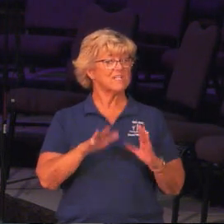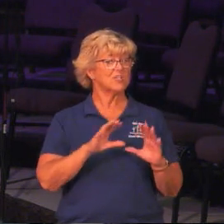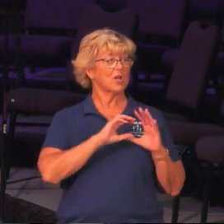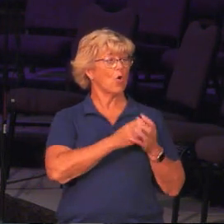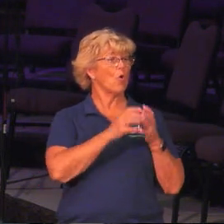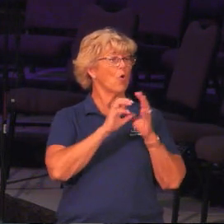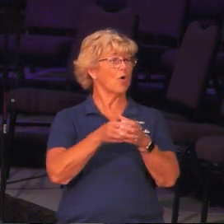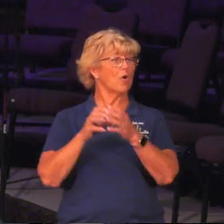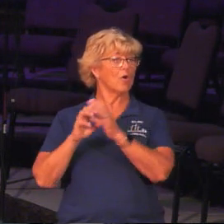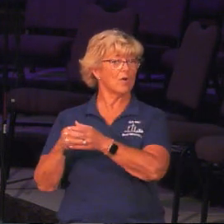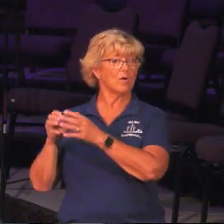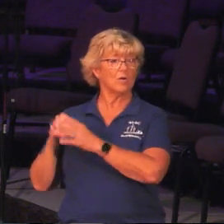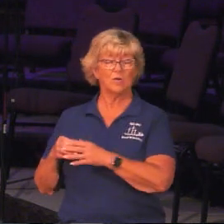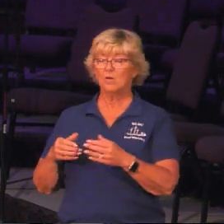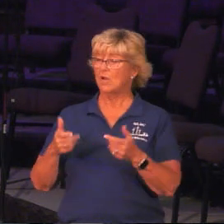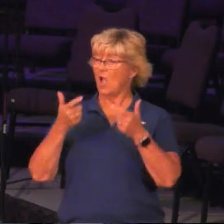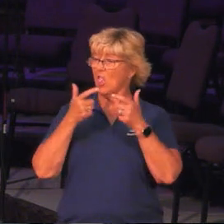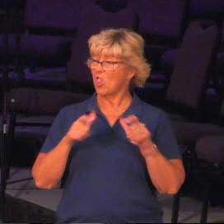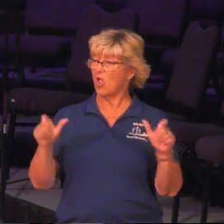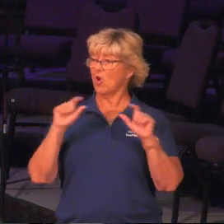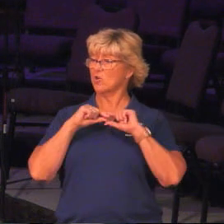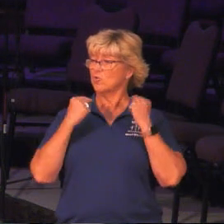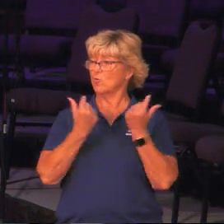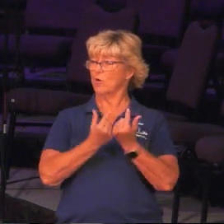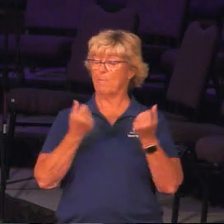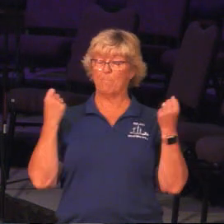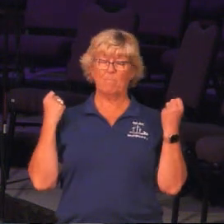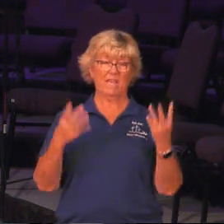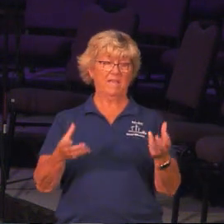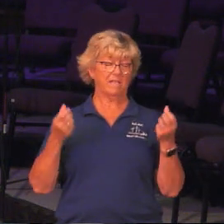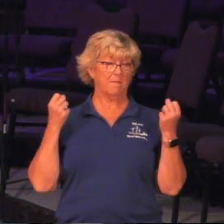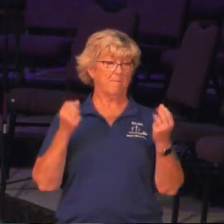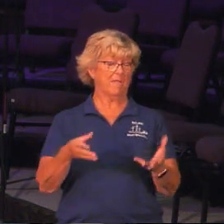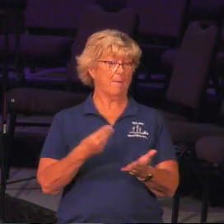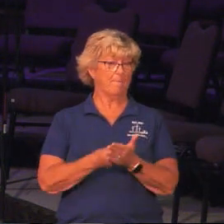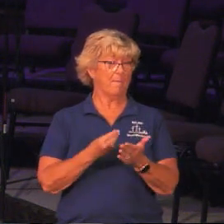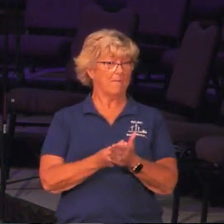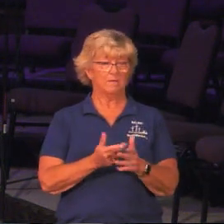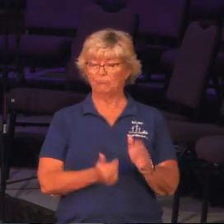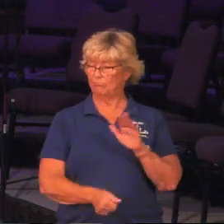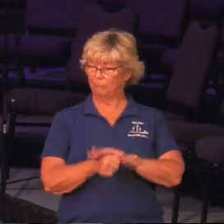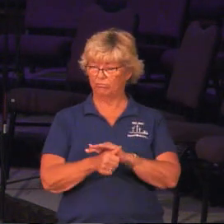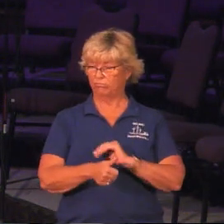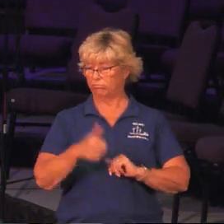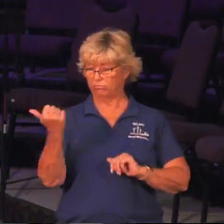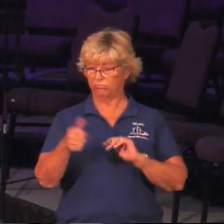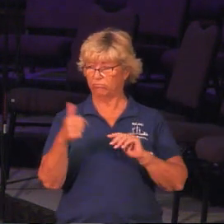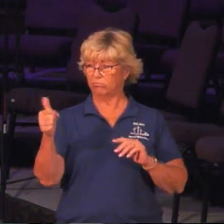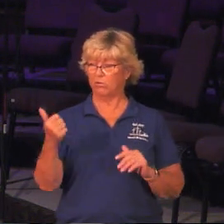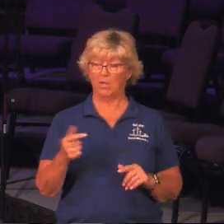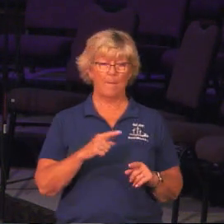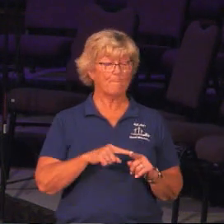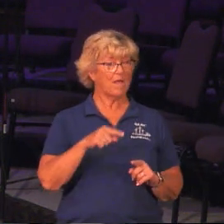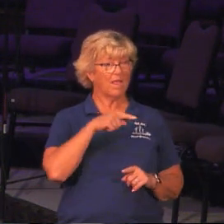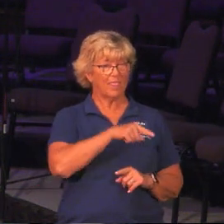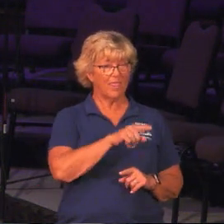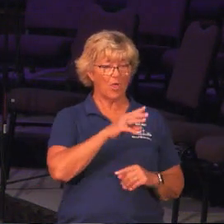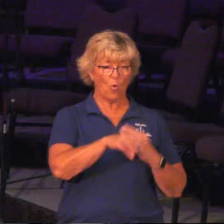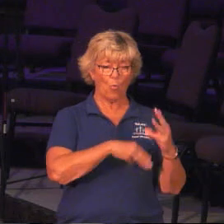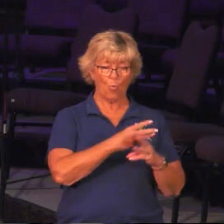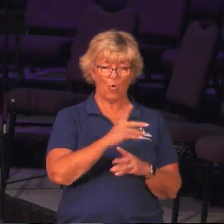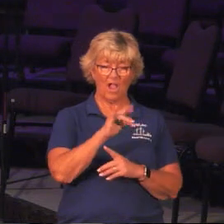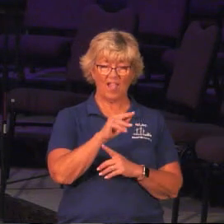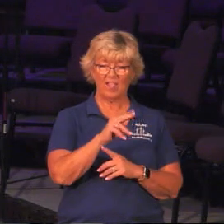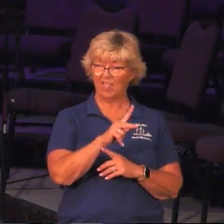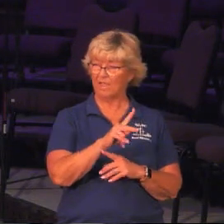these NGOs, large Christian NGOs, and millions and millions and millions of dollars. And yet, Samuel and Johnny, working through